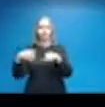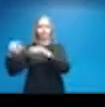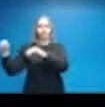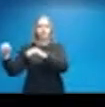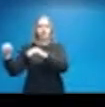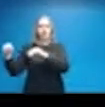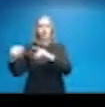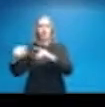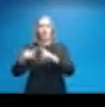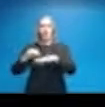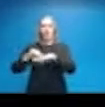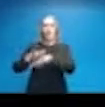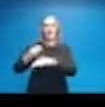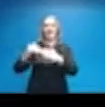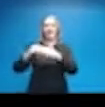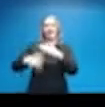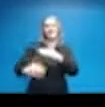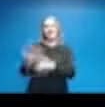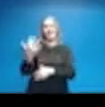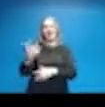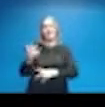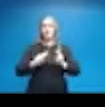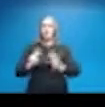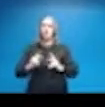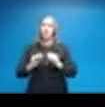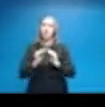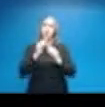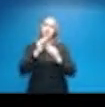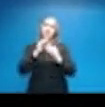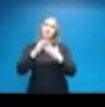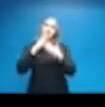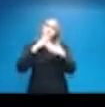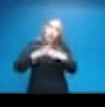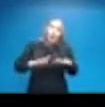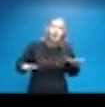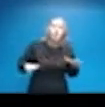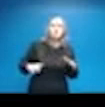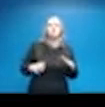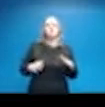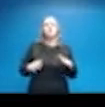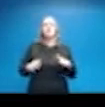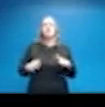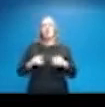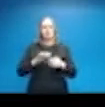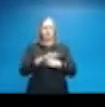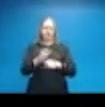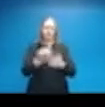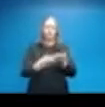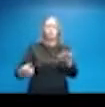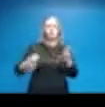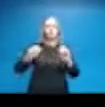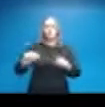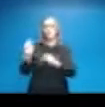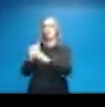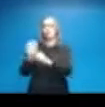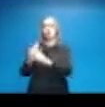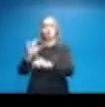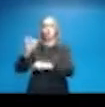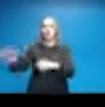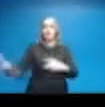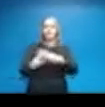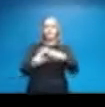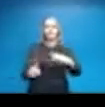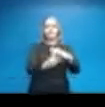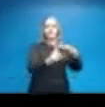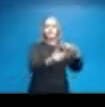than five customers. So it's been pretty quiet. We've got plenty of resources to do the work that comes. Our crews are